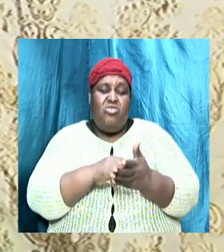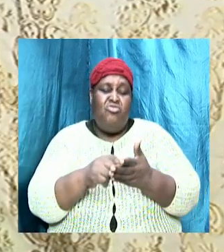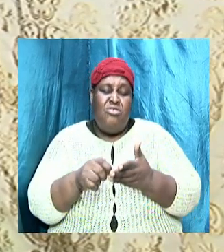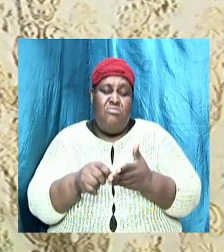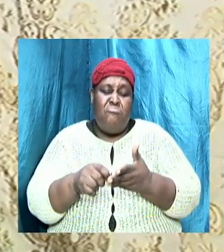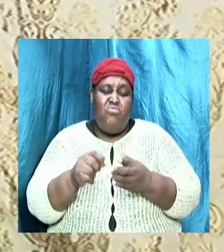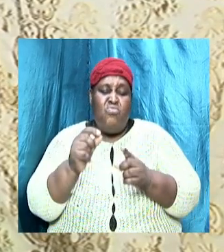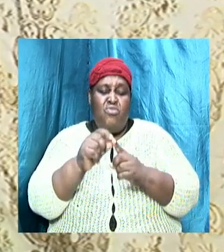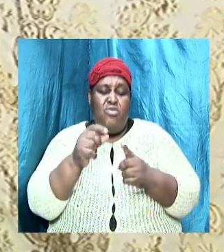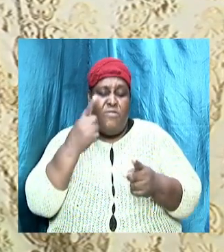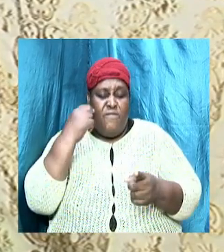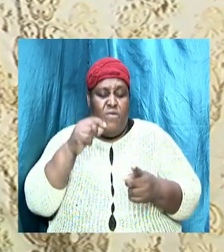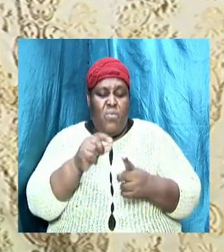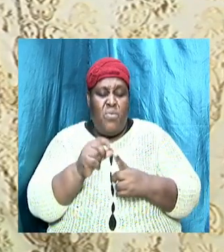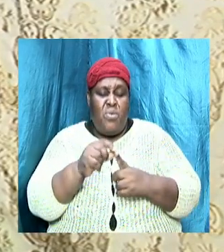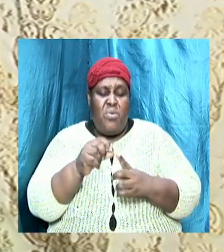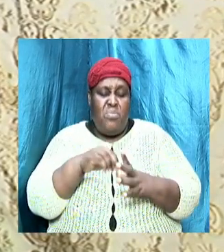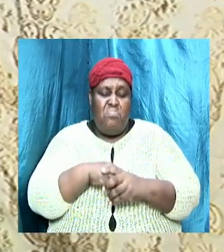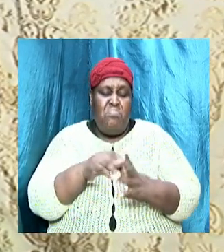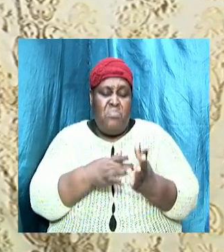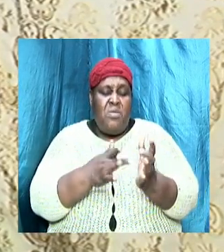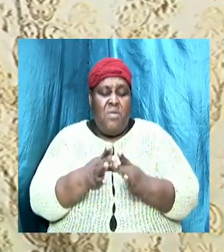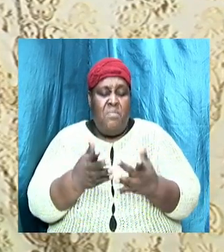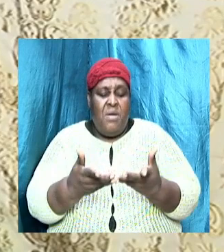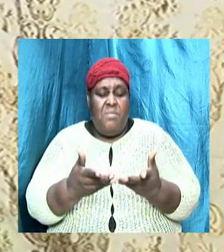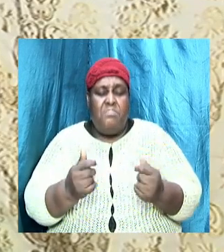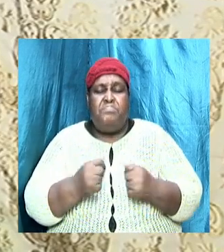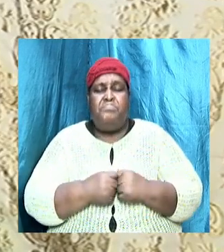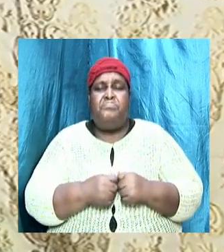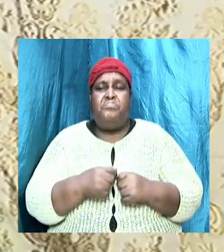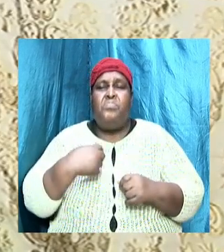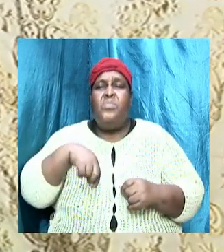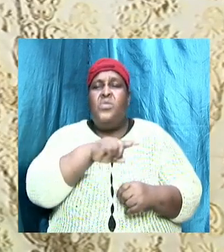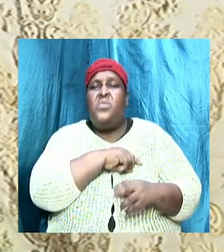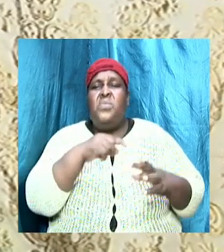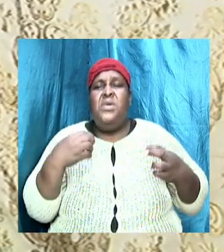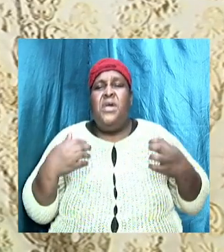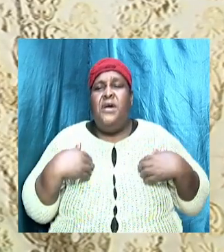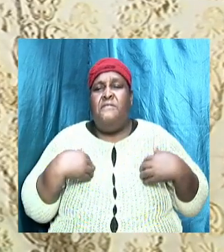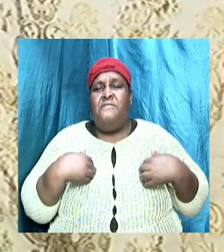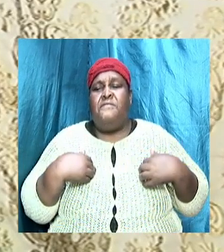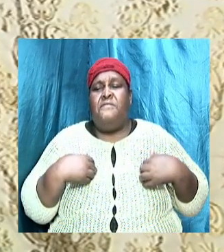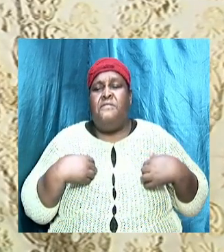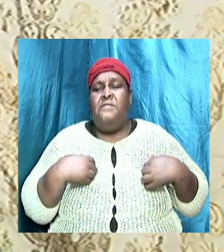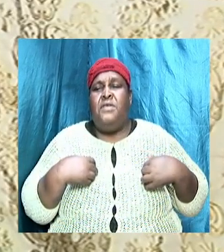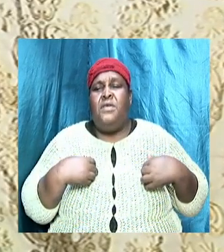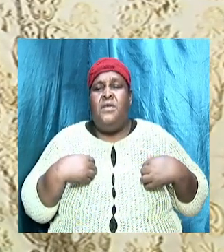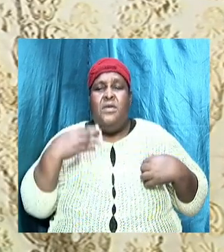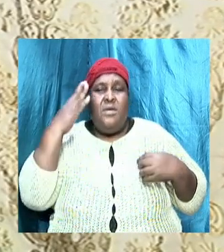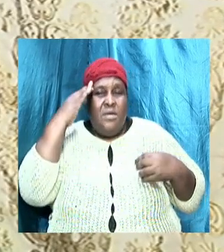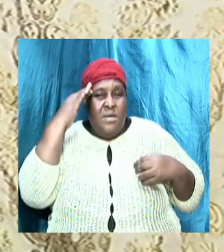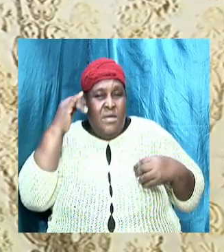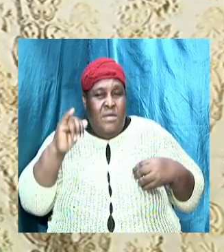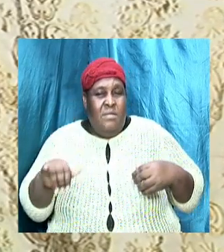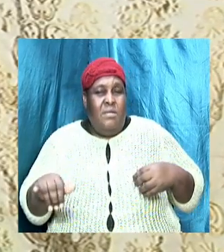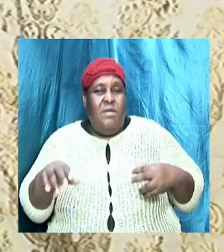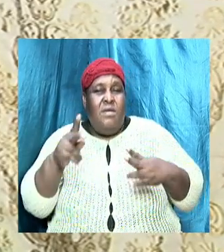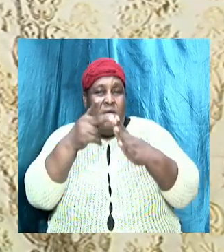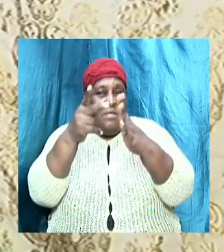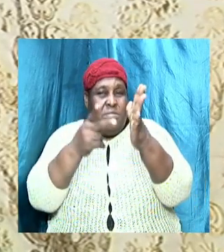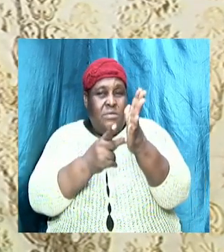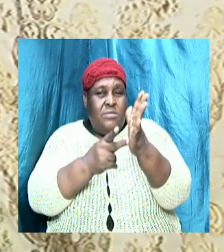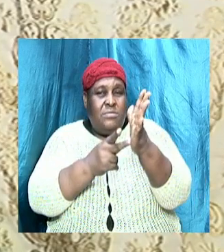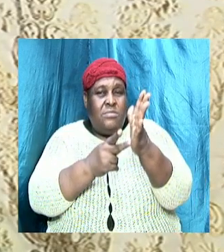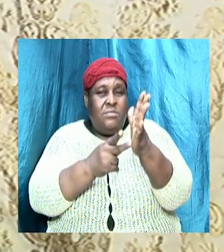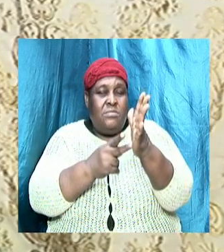we have got to know of that from the principle